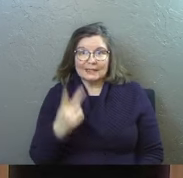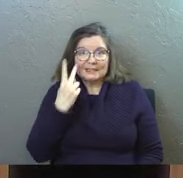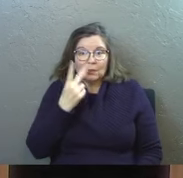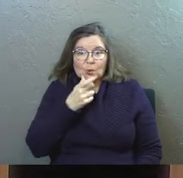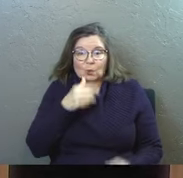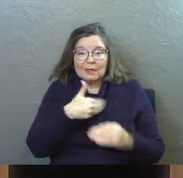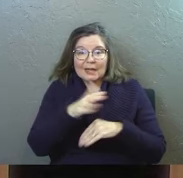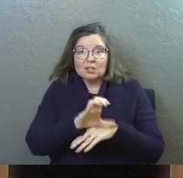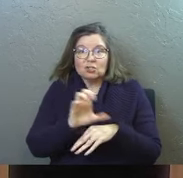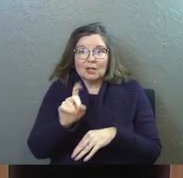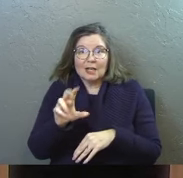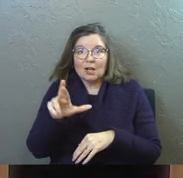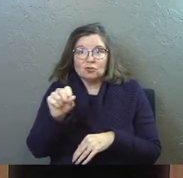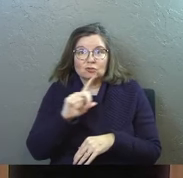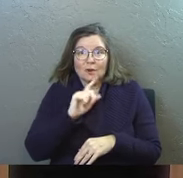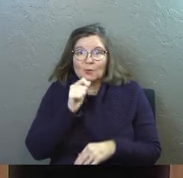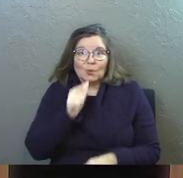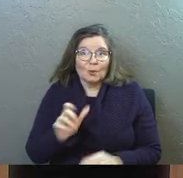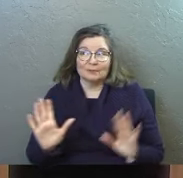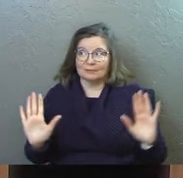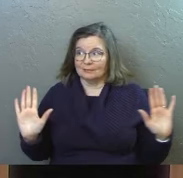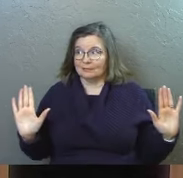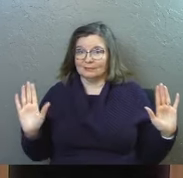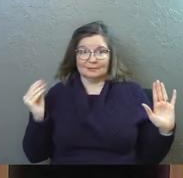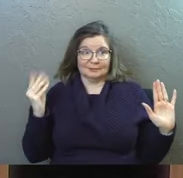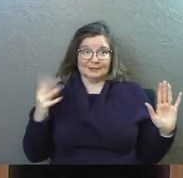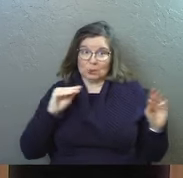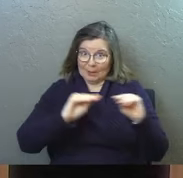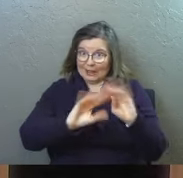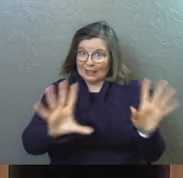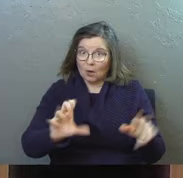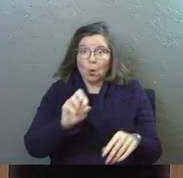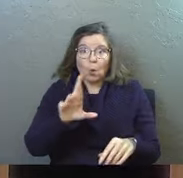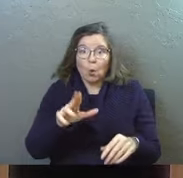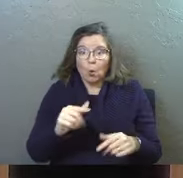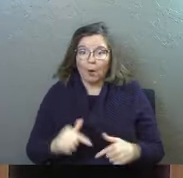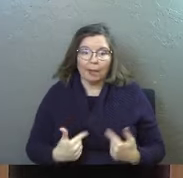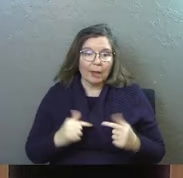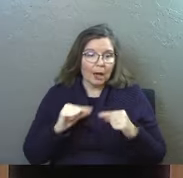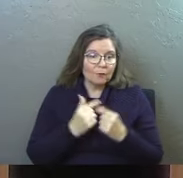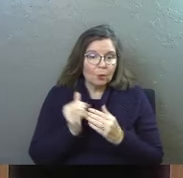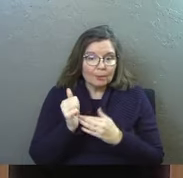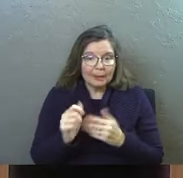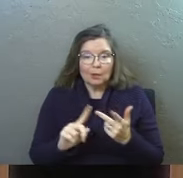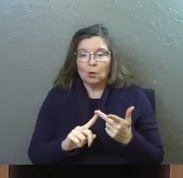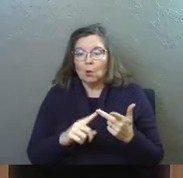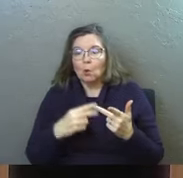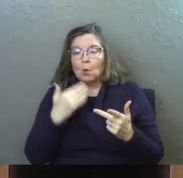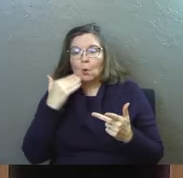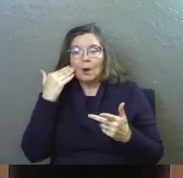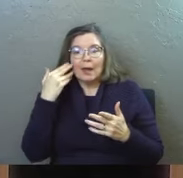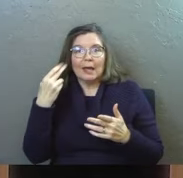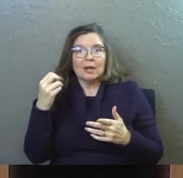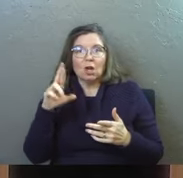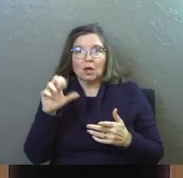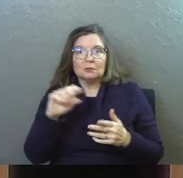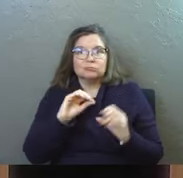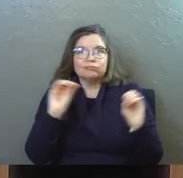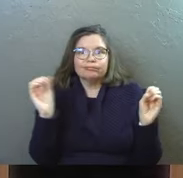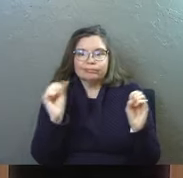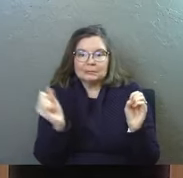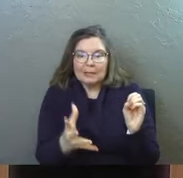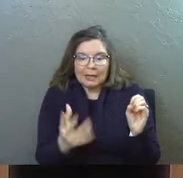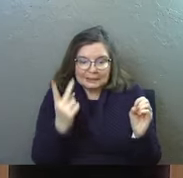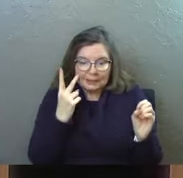to see who the next church elders are just to be clear or the next life group leaders or the next head ushers or anything like that